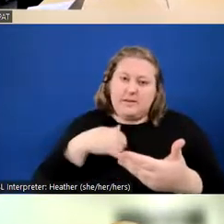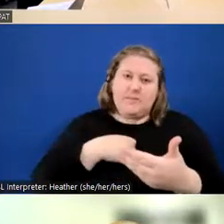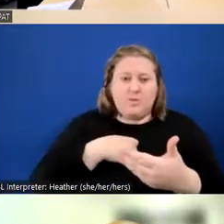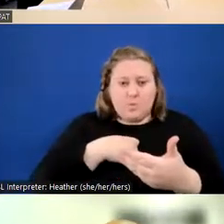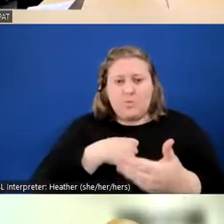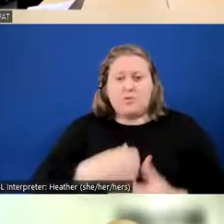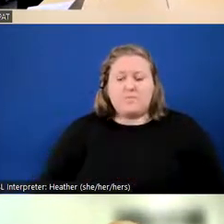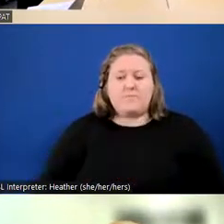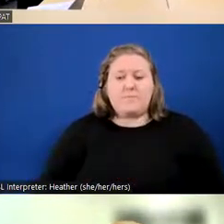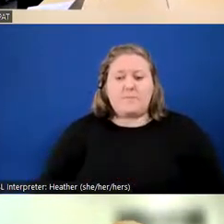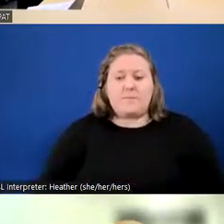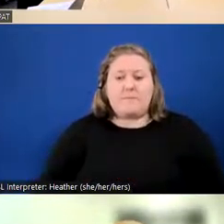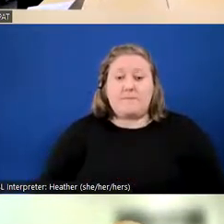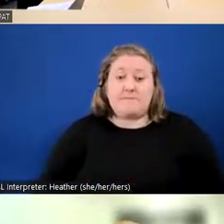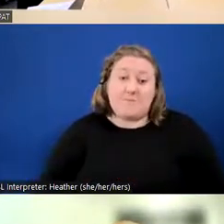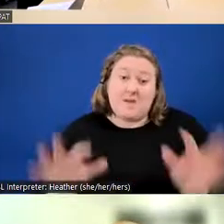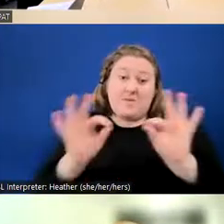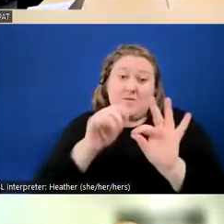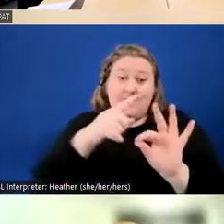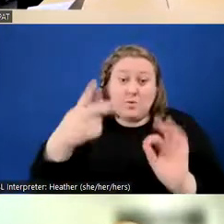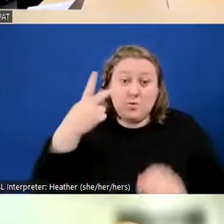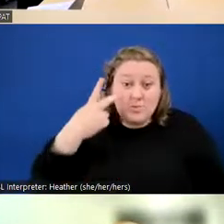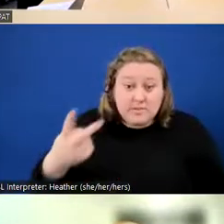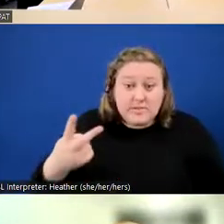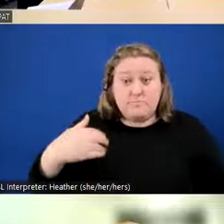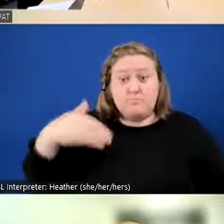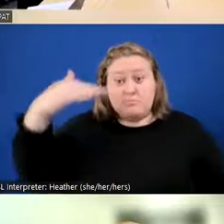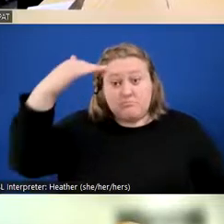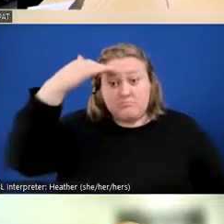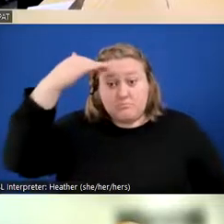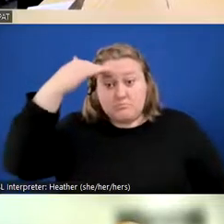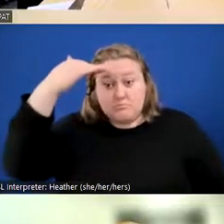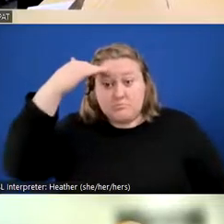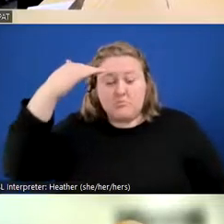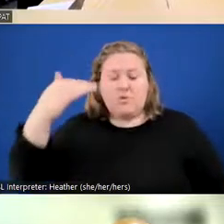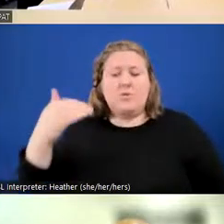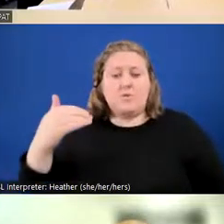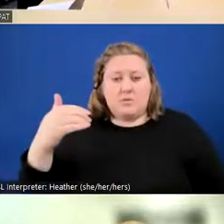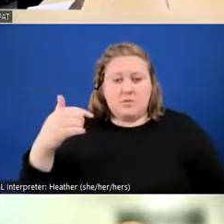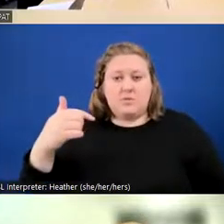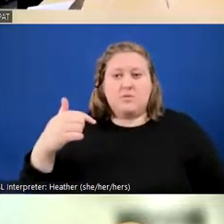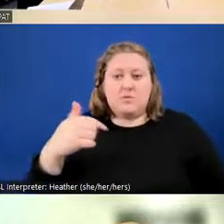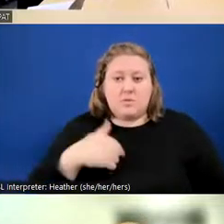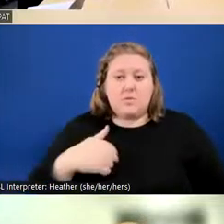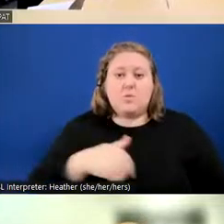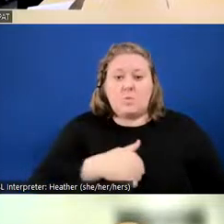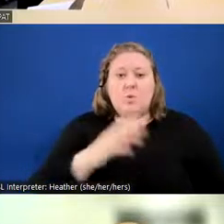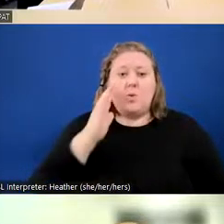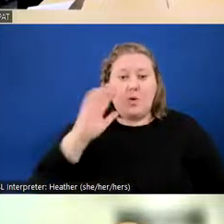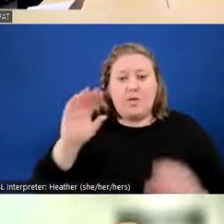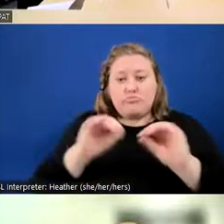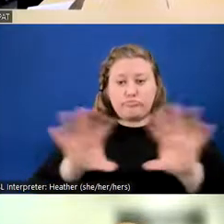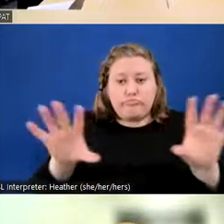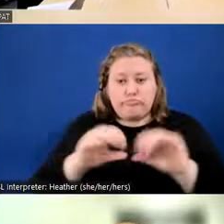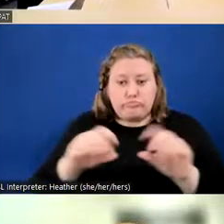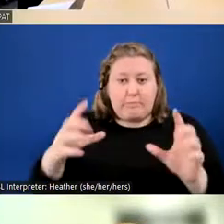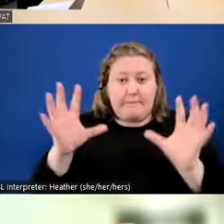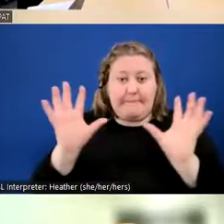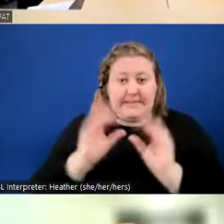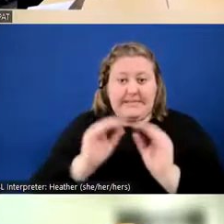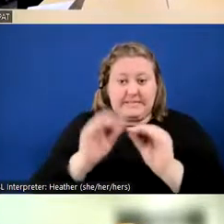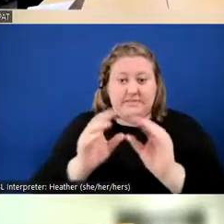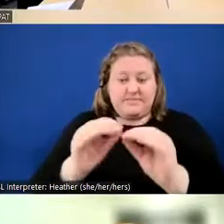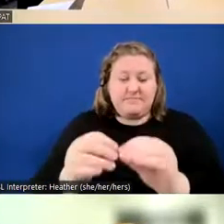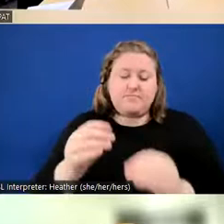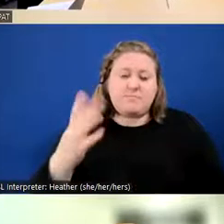did want you all to see it and be aware of it, and know that we will be presented at our meetings, because it is part of